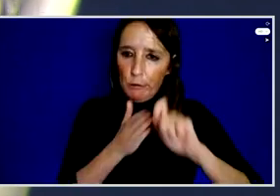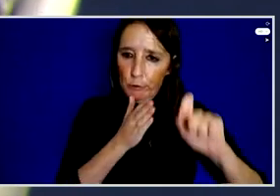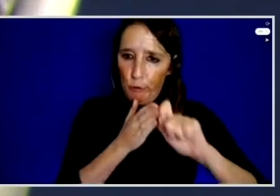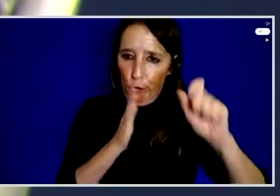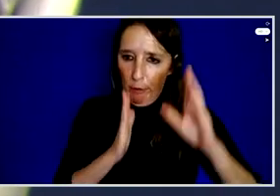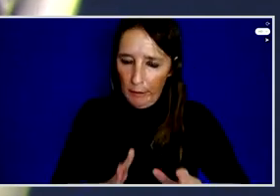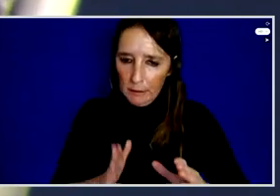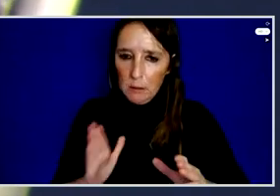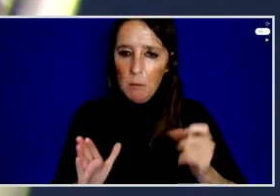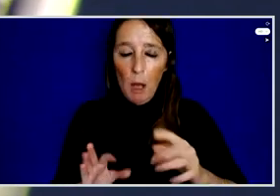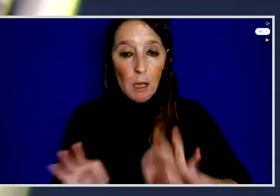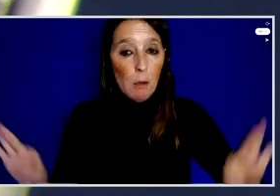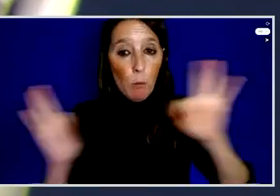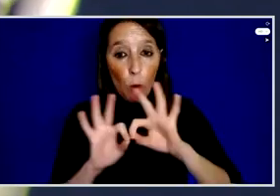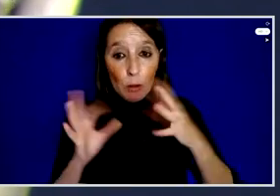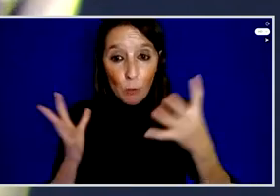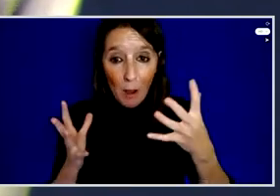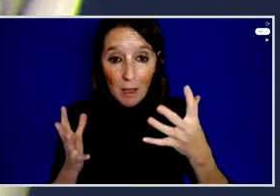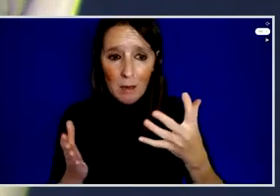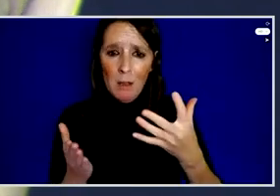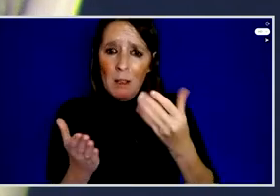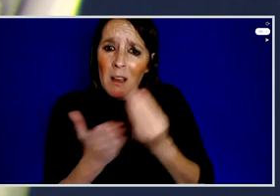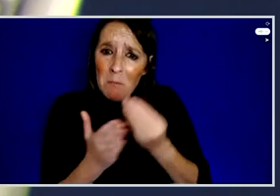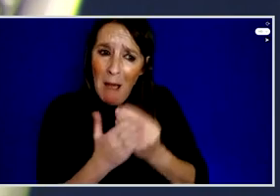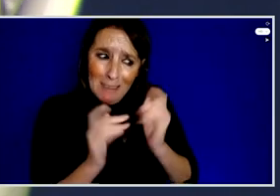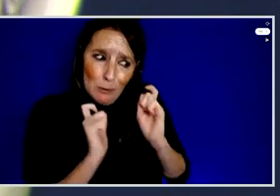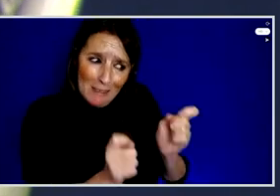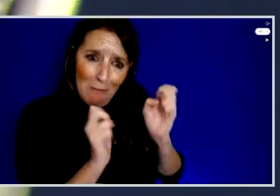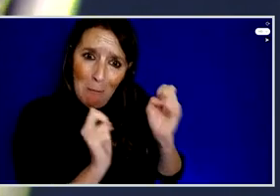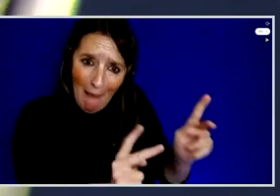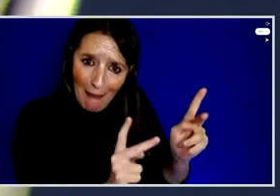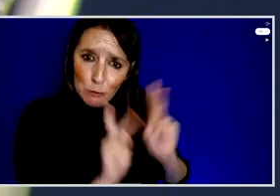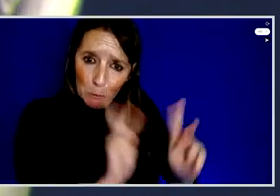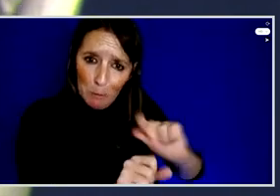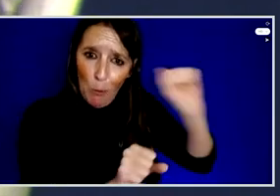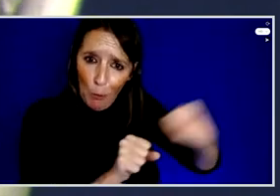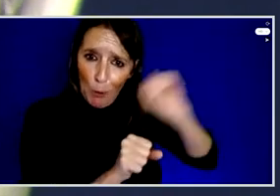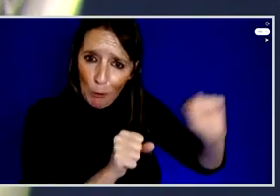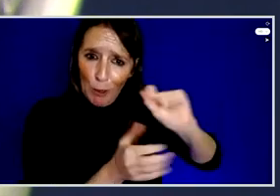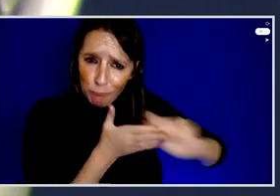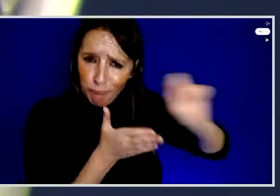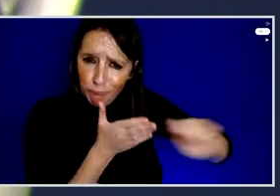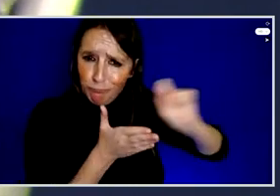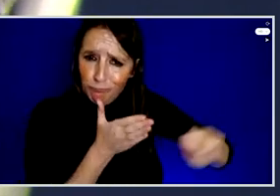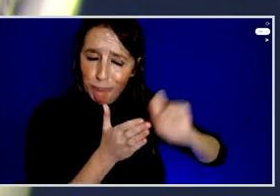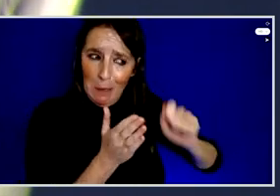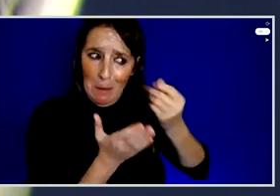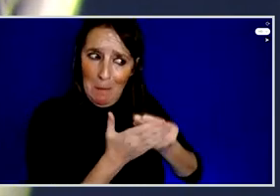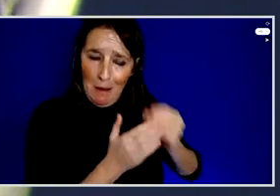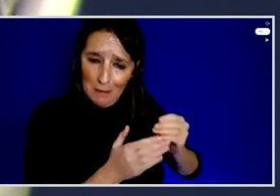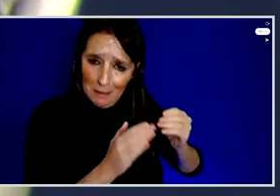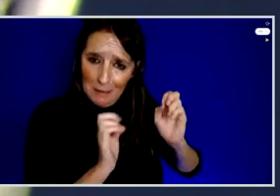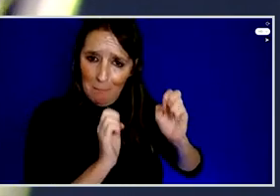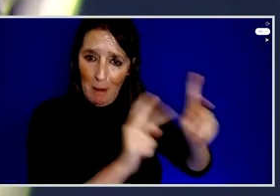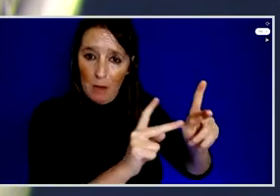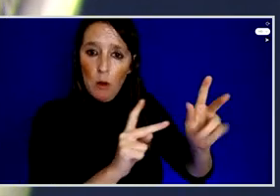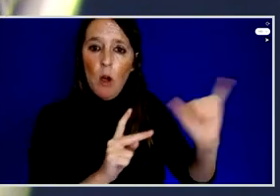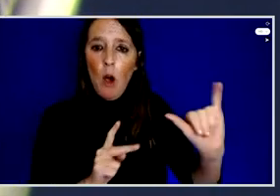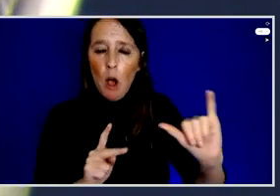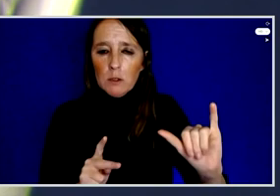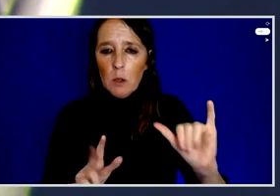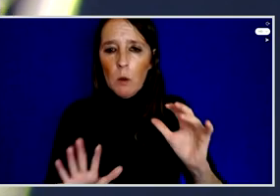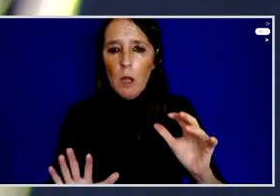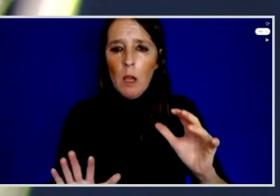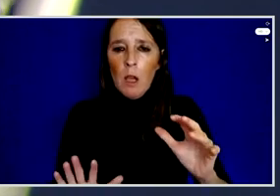get back to the journalism and actually what's most important I think that investigative reporting should be seen as public good like